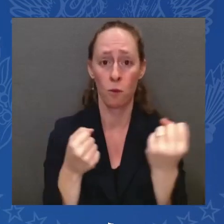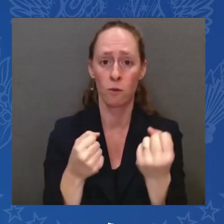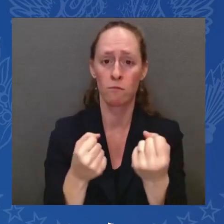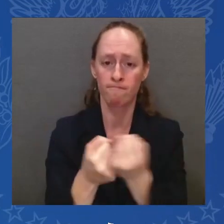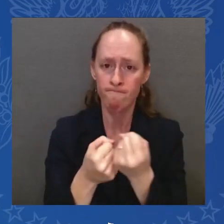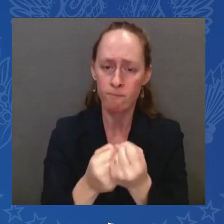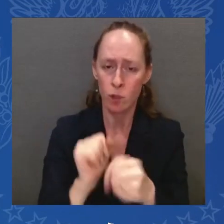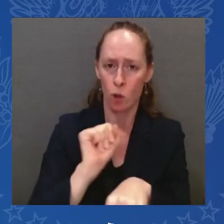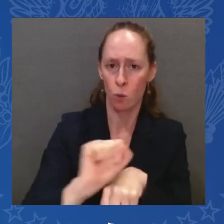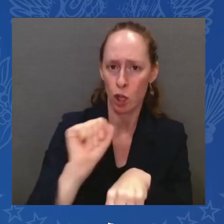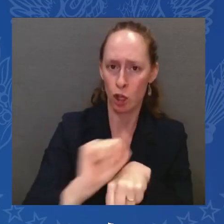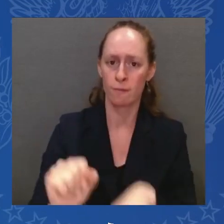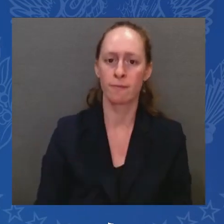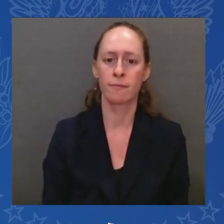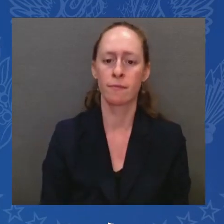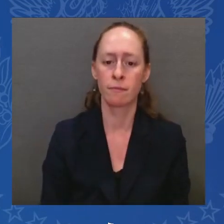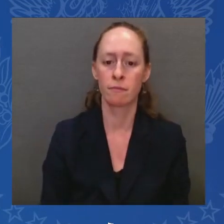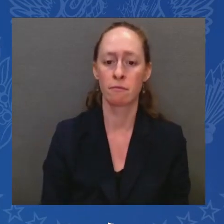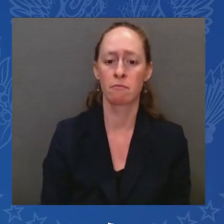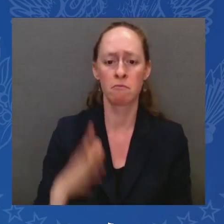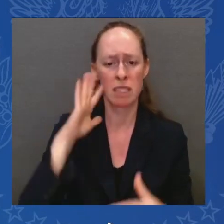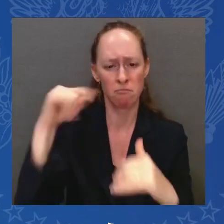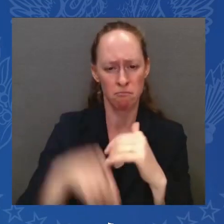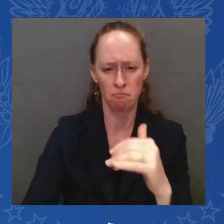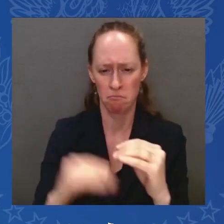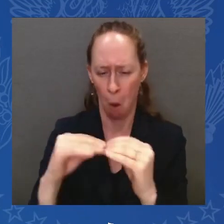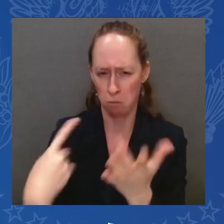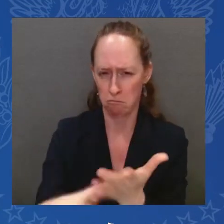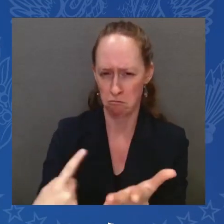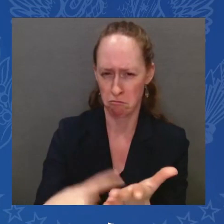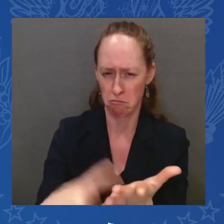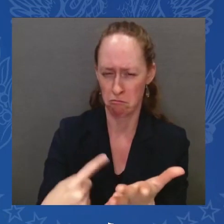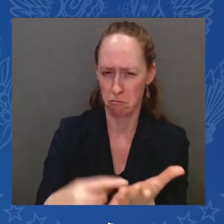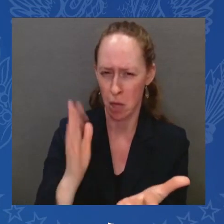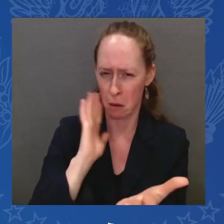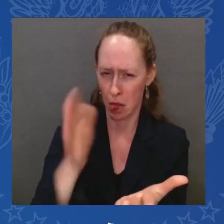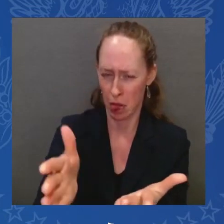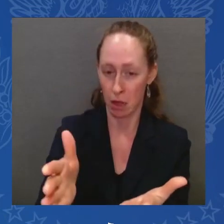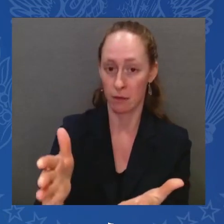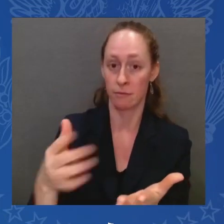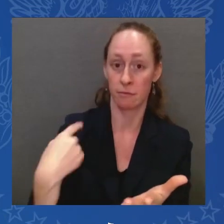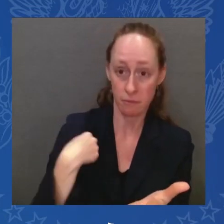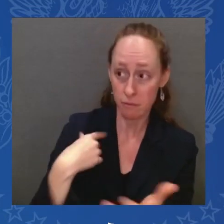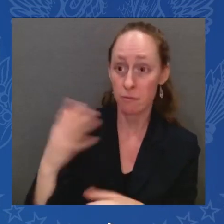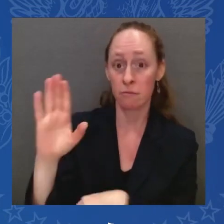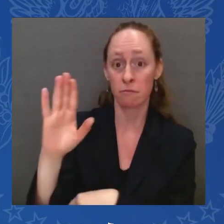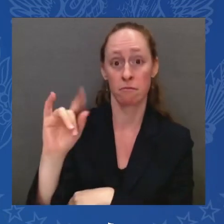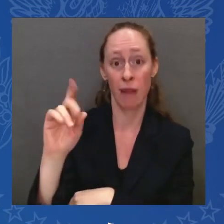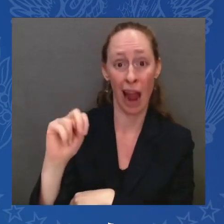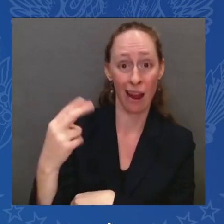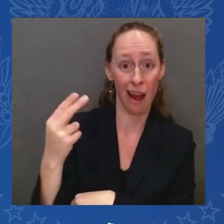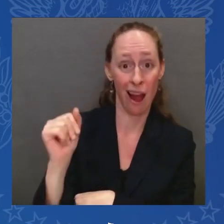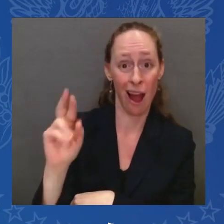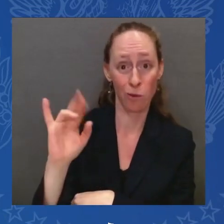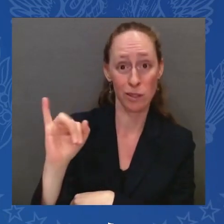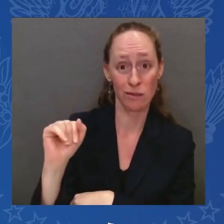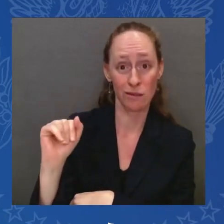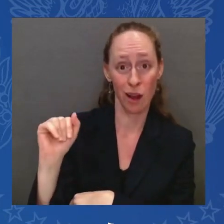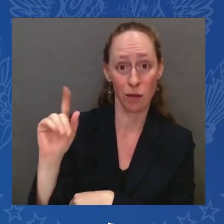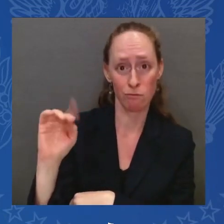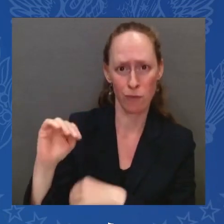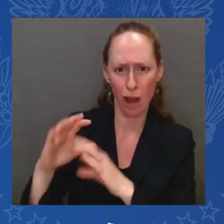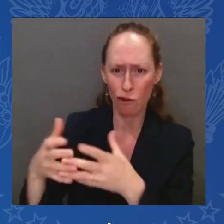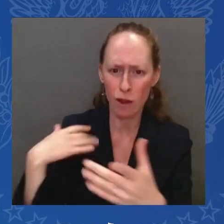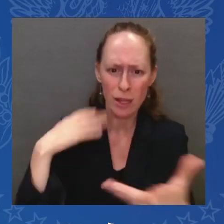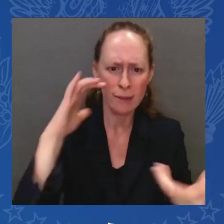myself and the Biden-Harris administration officials are working with federal, state, and local leaders to implement this plan across the